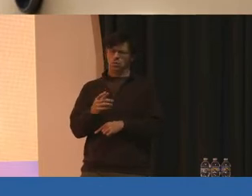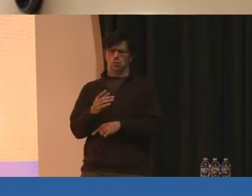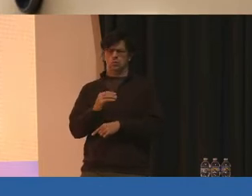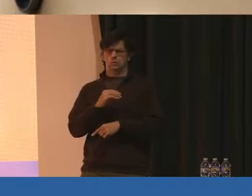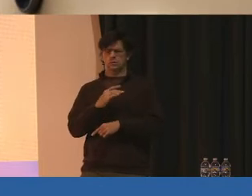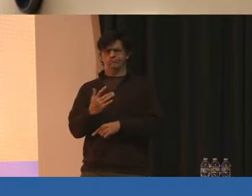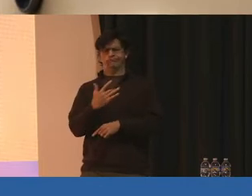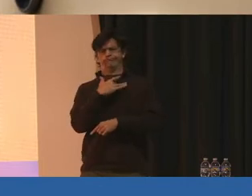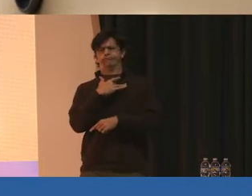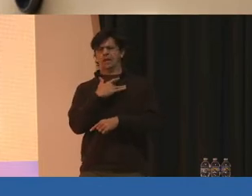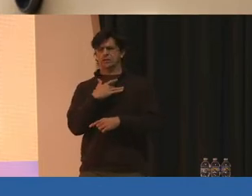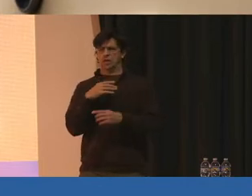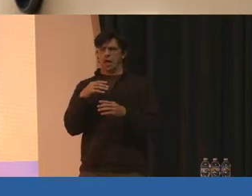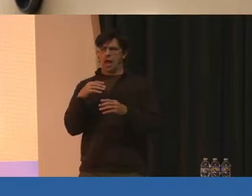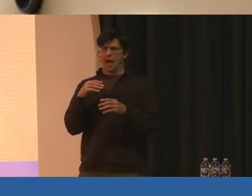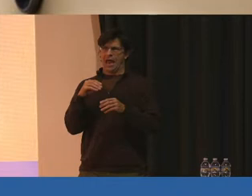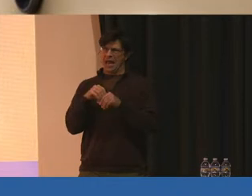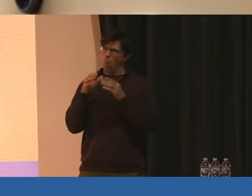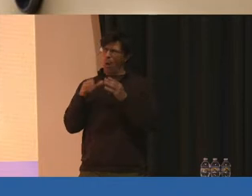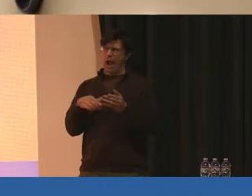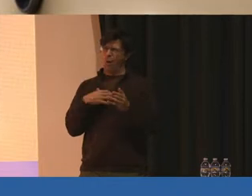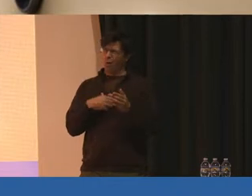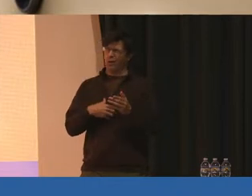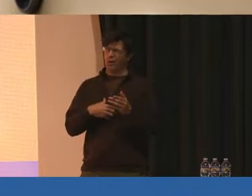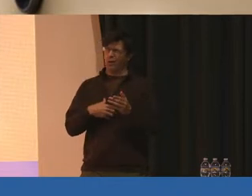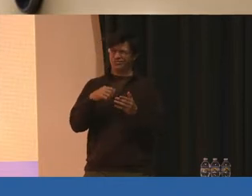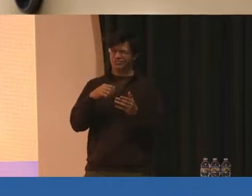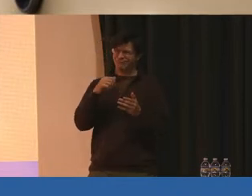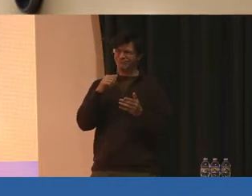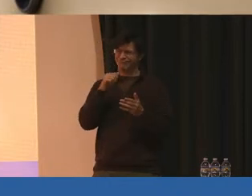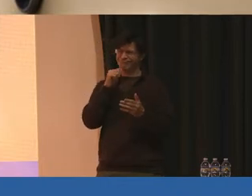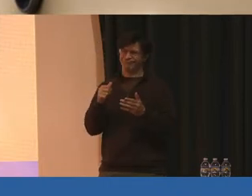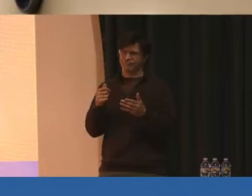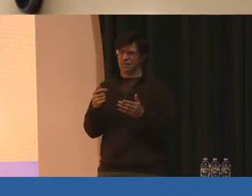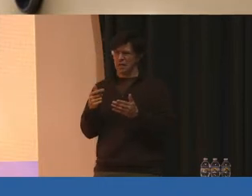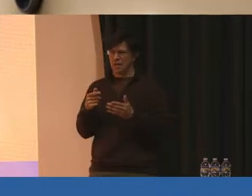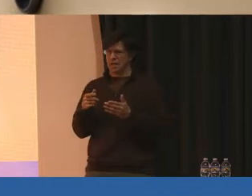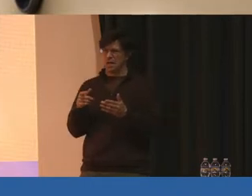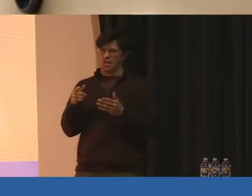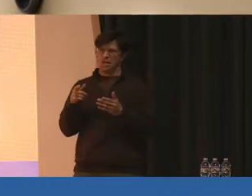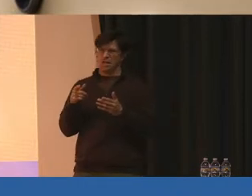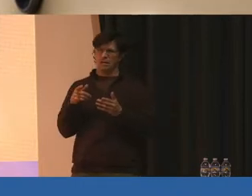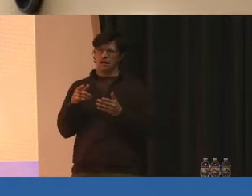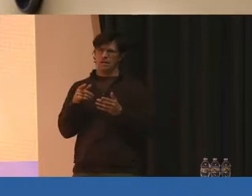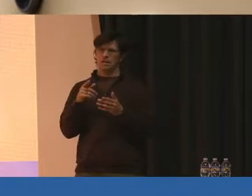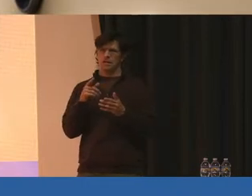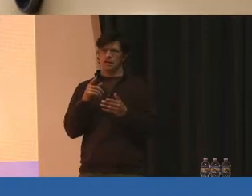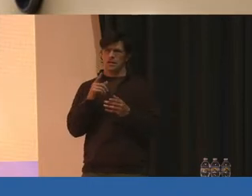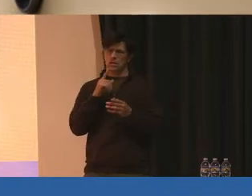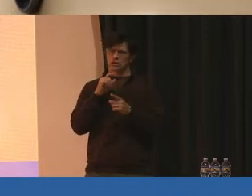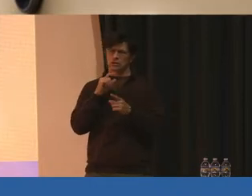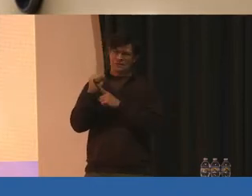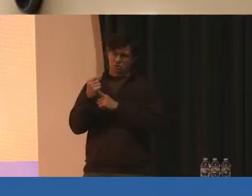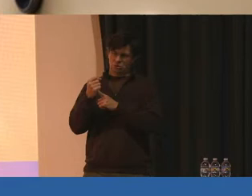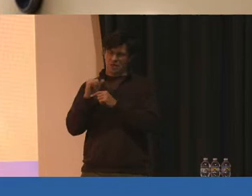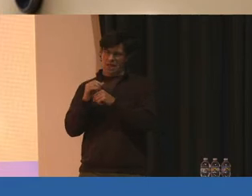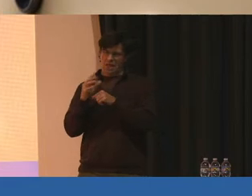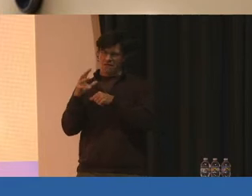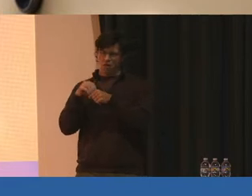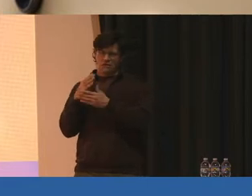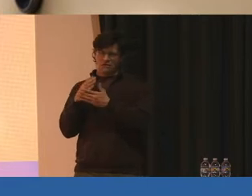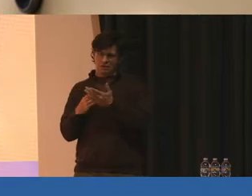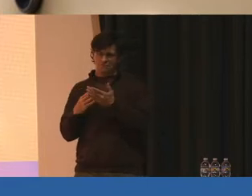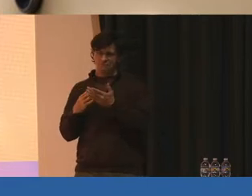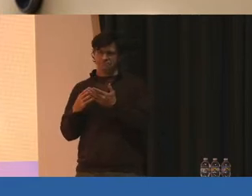in a way that I wish they would not have. There's been, of course, a seamless situation at Duval High School student that we lost,